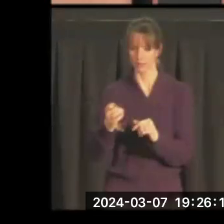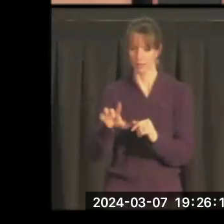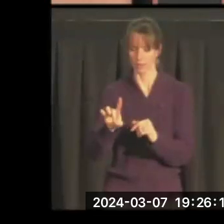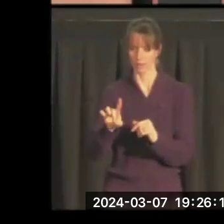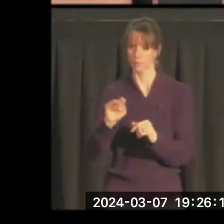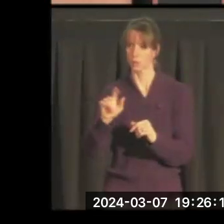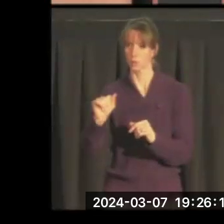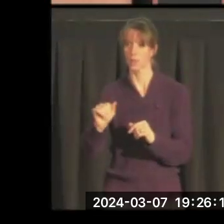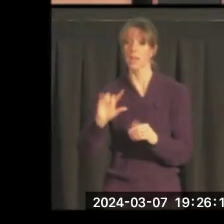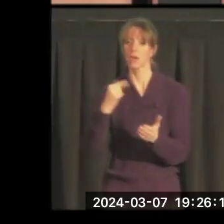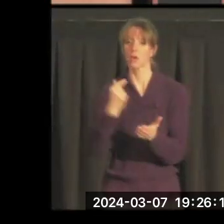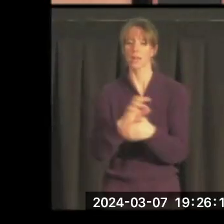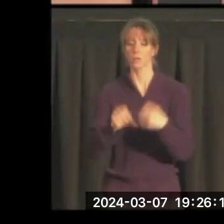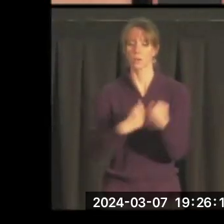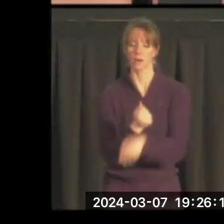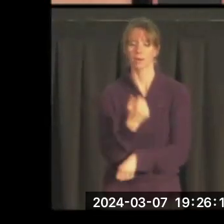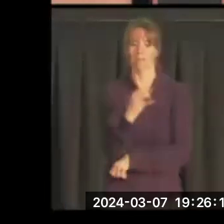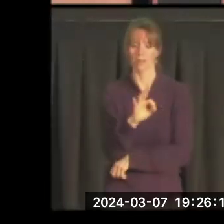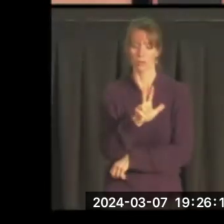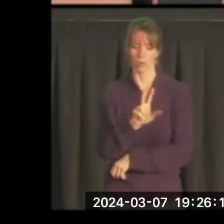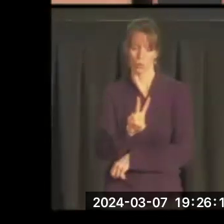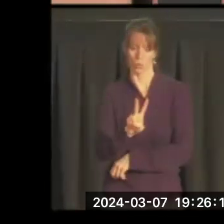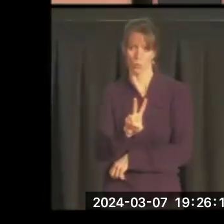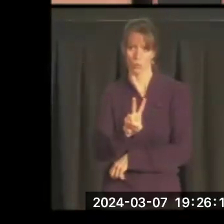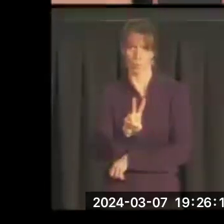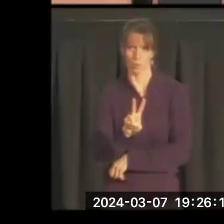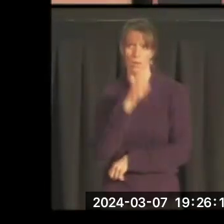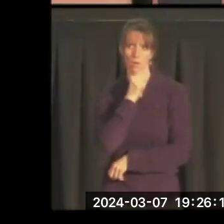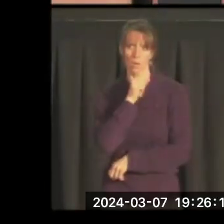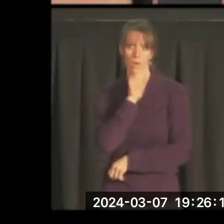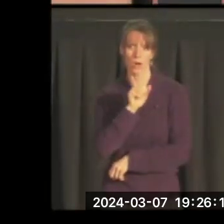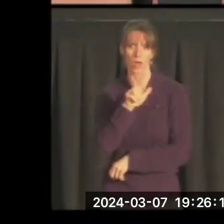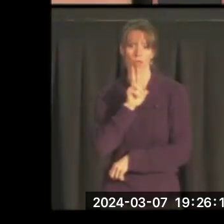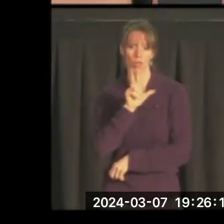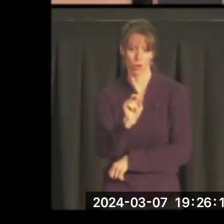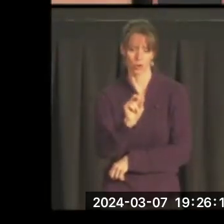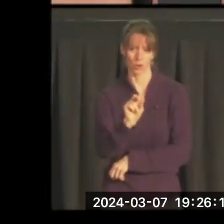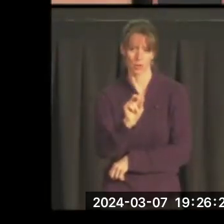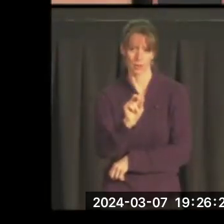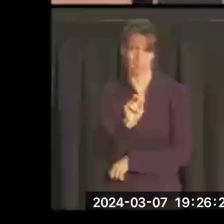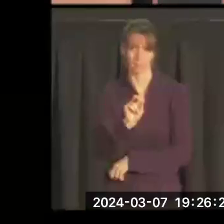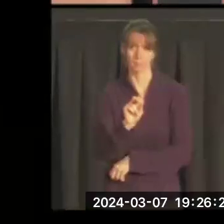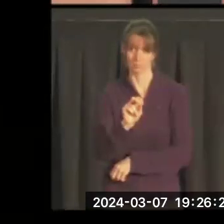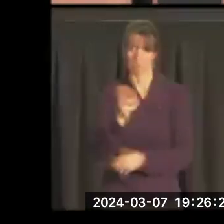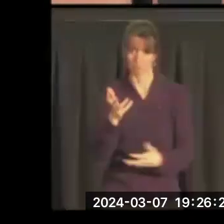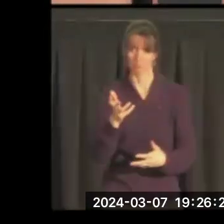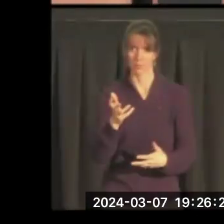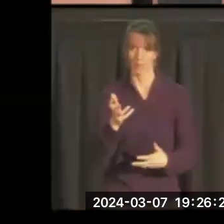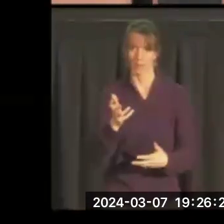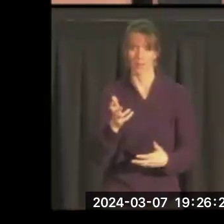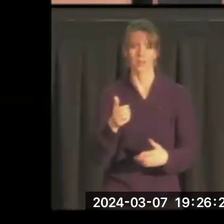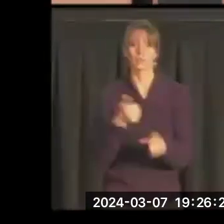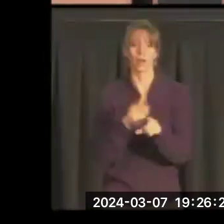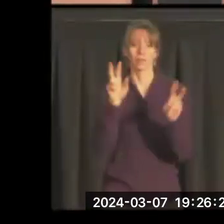He graduates in 1932 at the age of 30 years old. I want to talk about a non